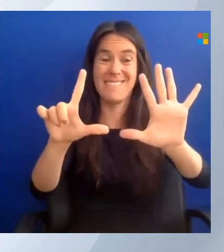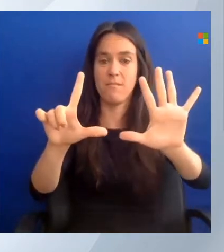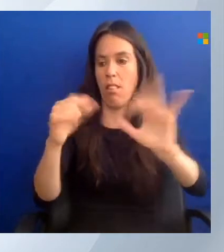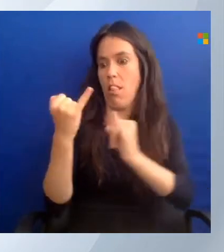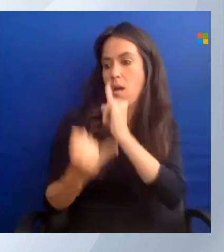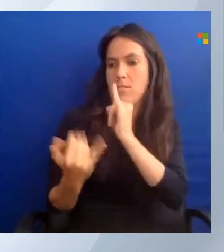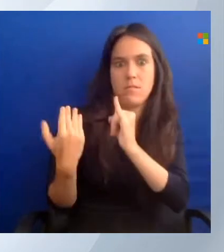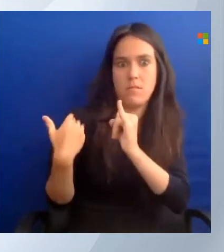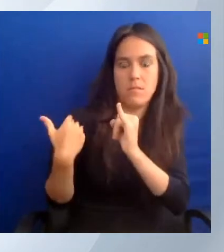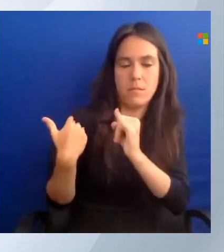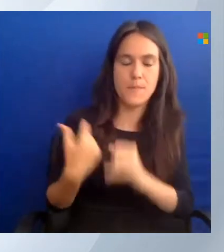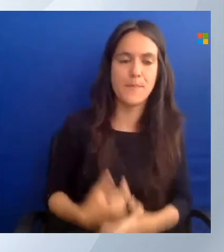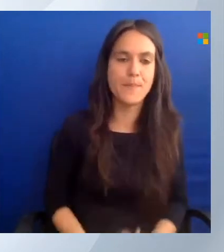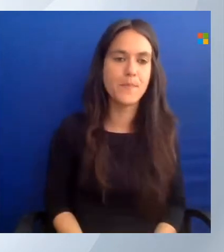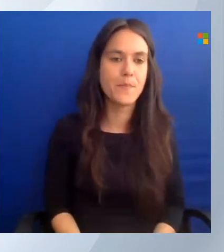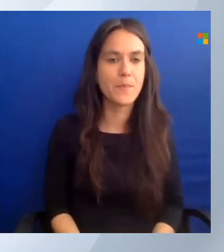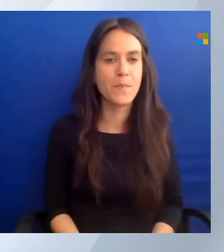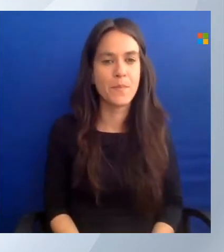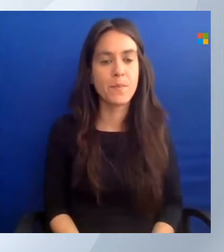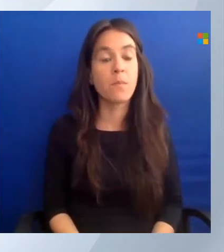can do those things.